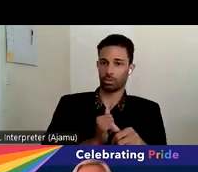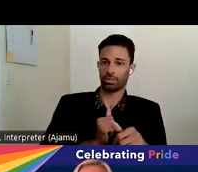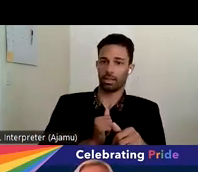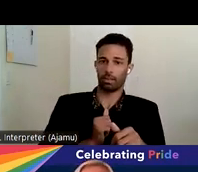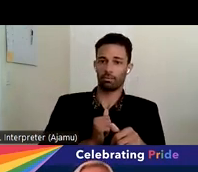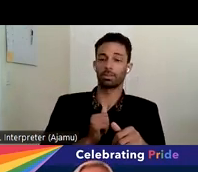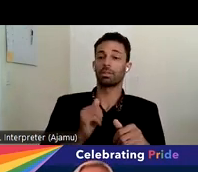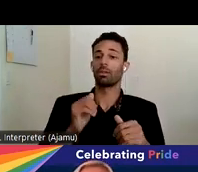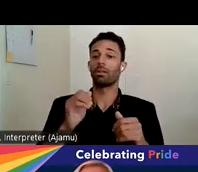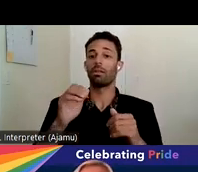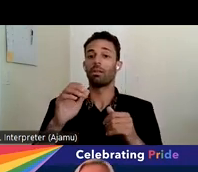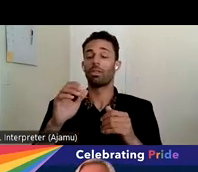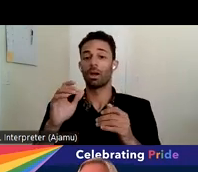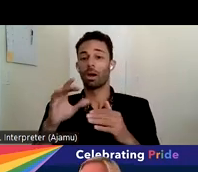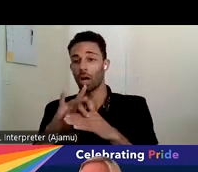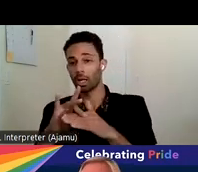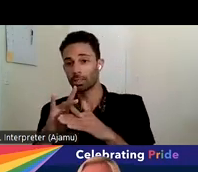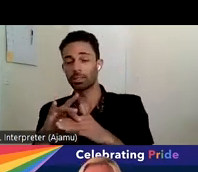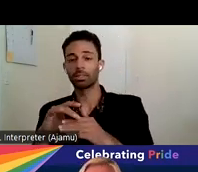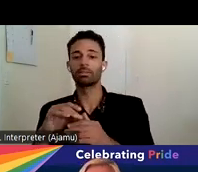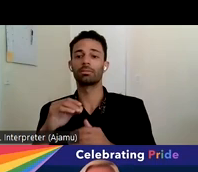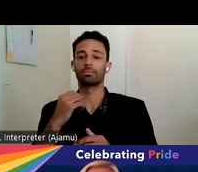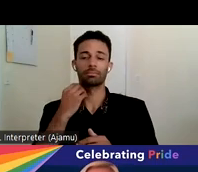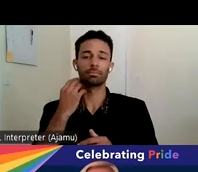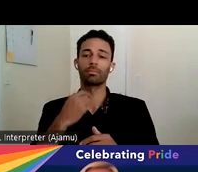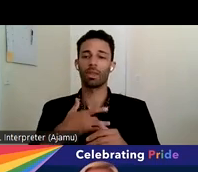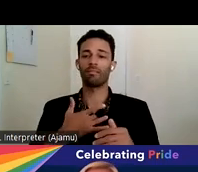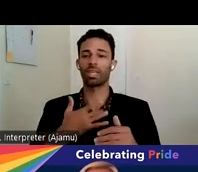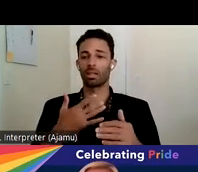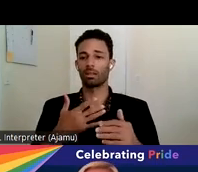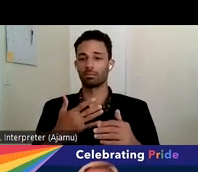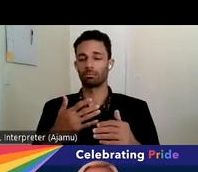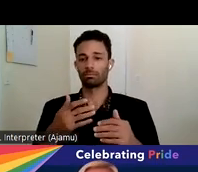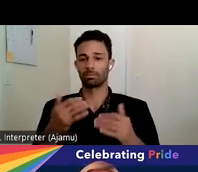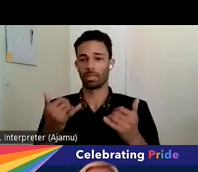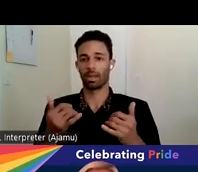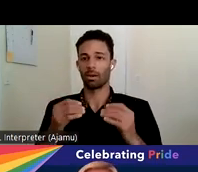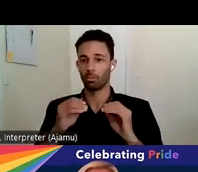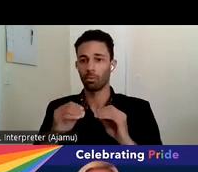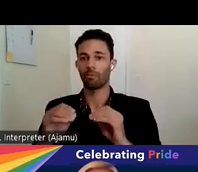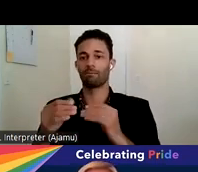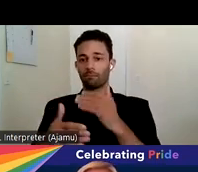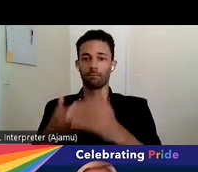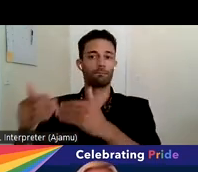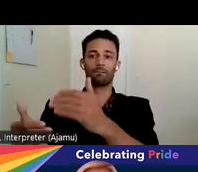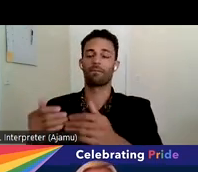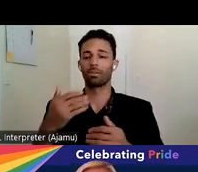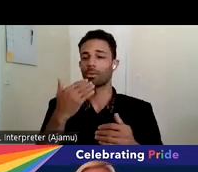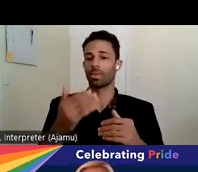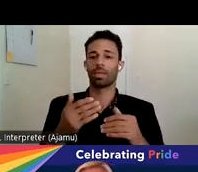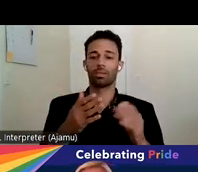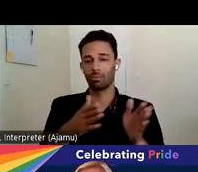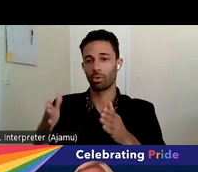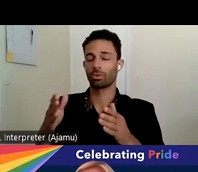content um i really feel the momentum going forward um so thank you for organizing such an